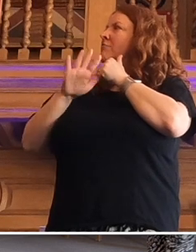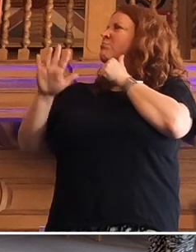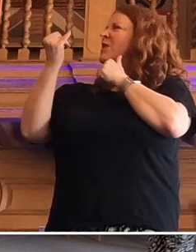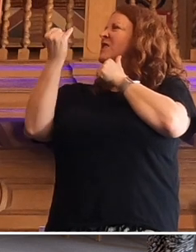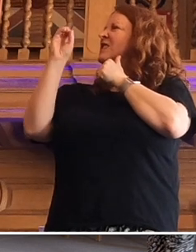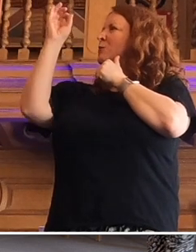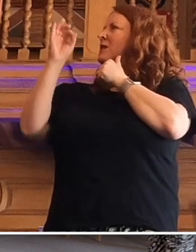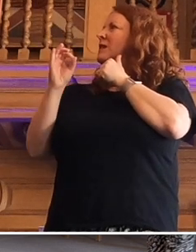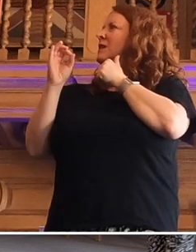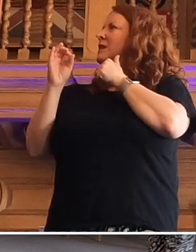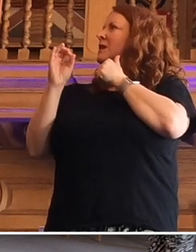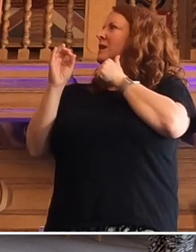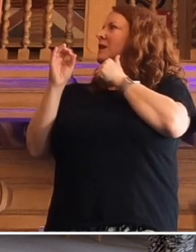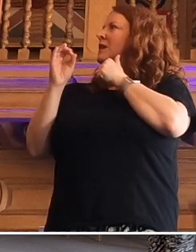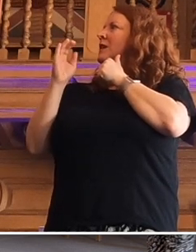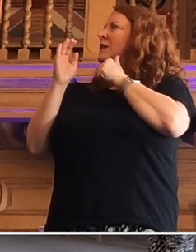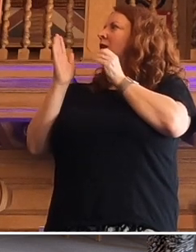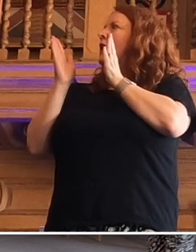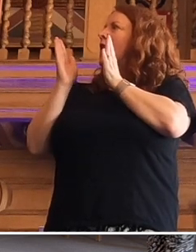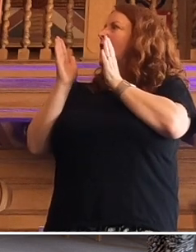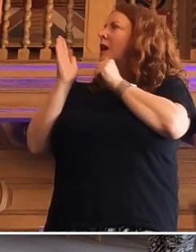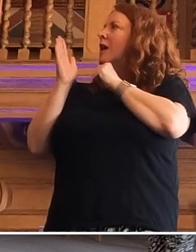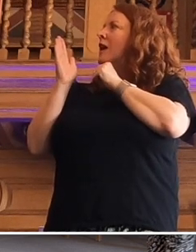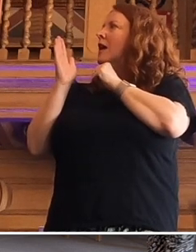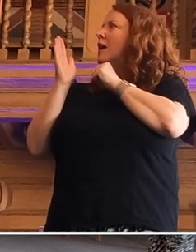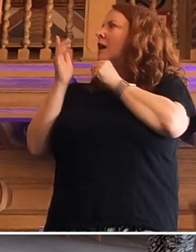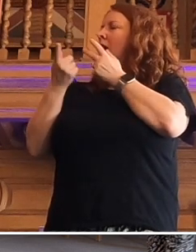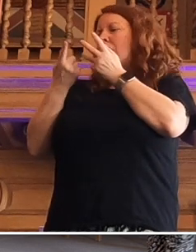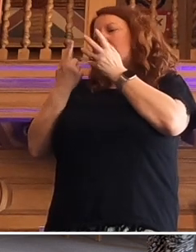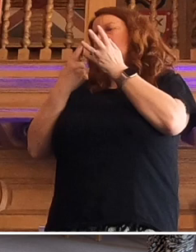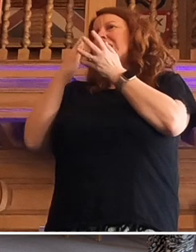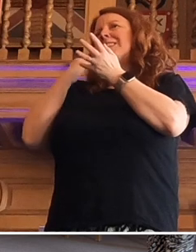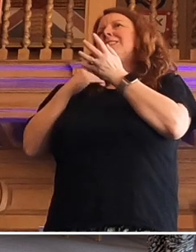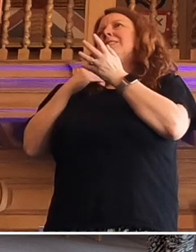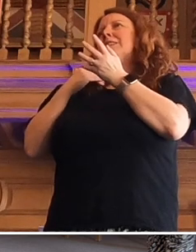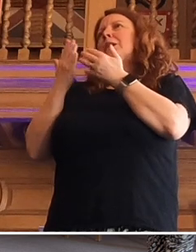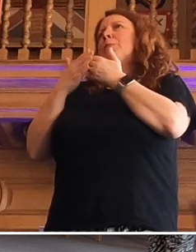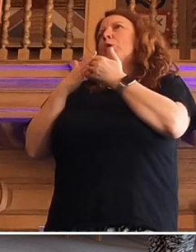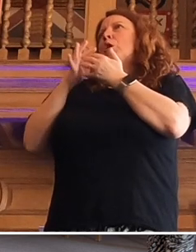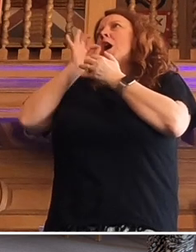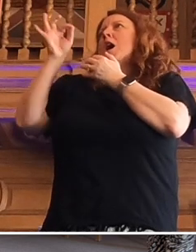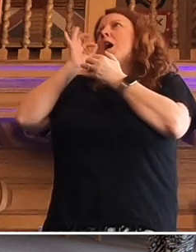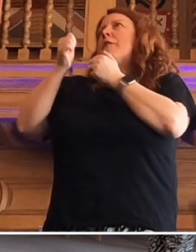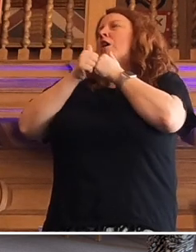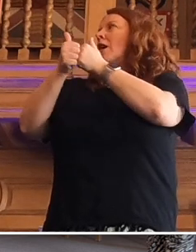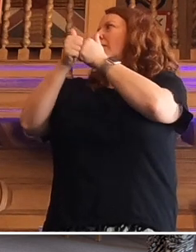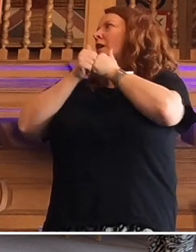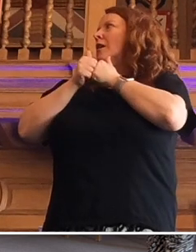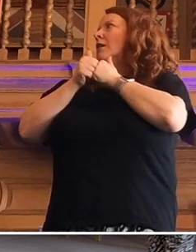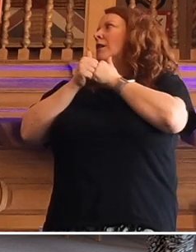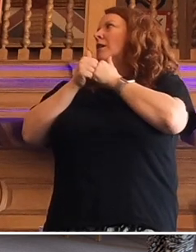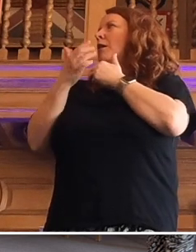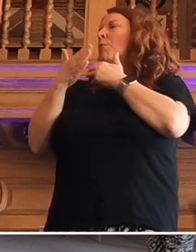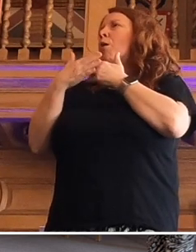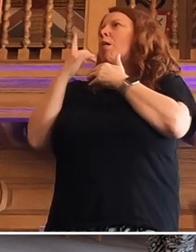So ethnic minorities are much more likely to be seeking advice. They're more likely to be in trouble.